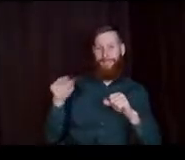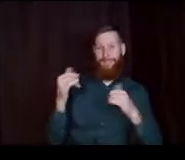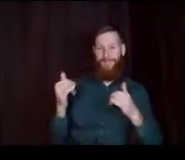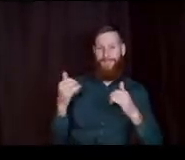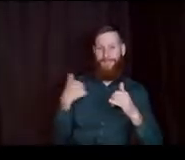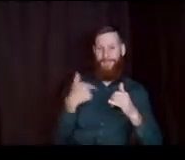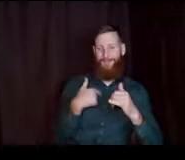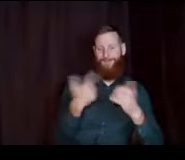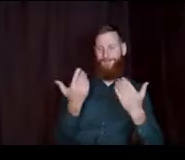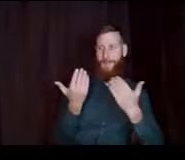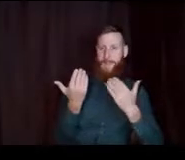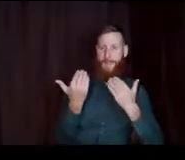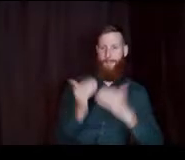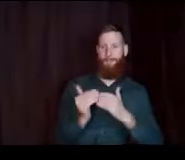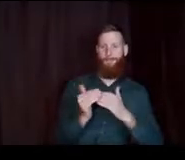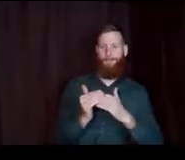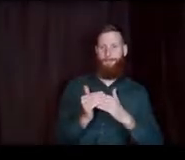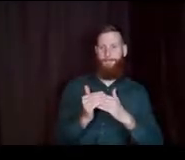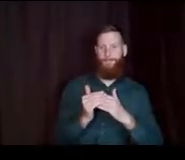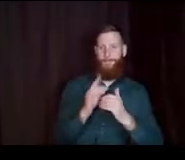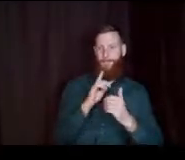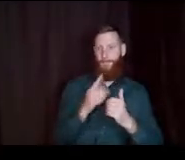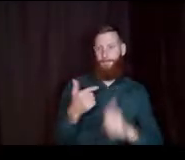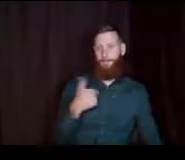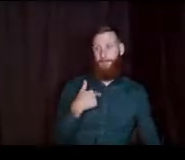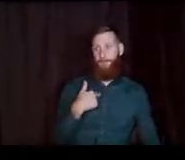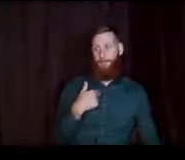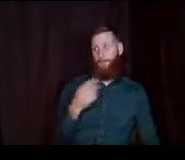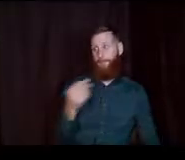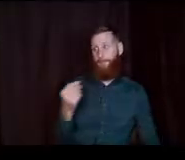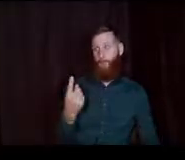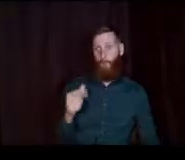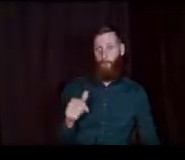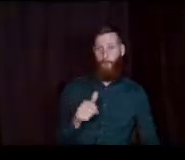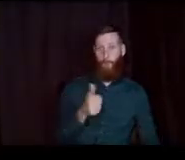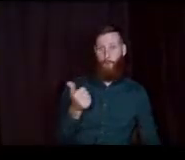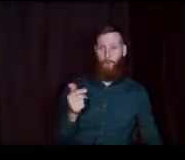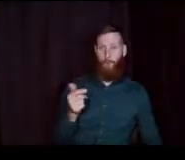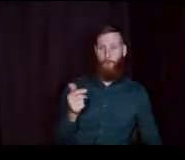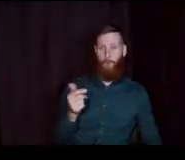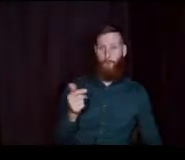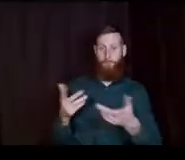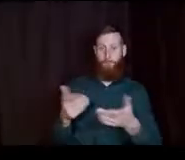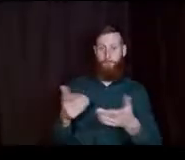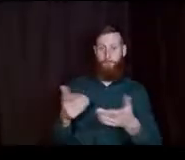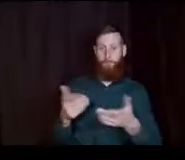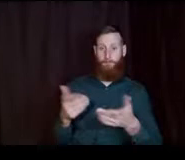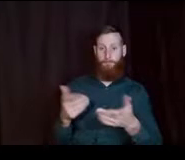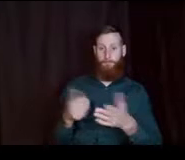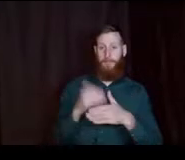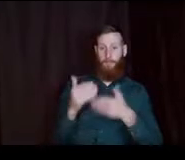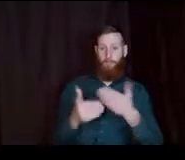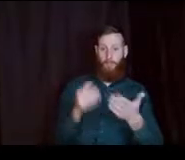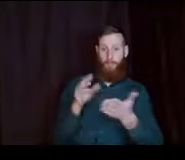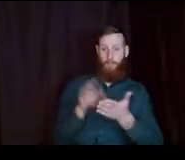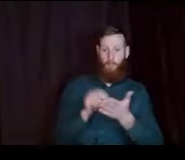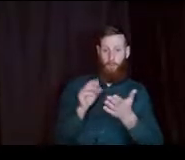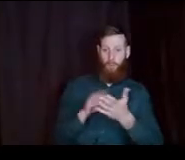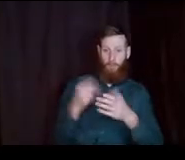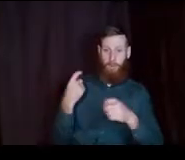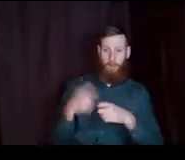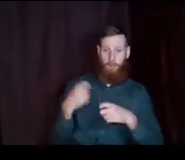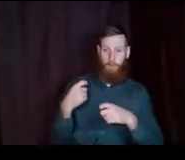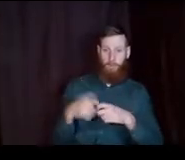little more limited. It's me and another person. And so I am in the process of learning Spanish. I promise I